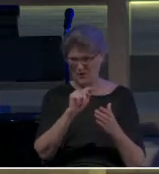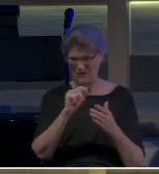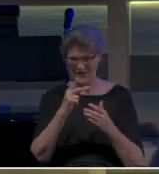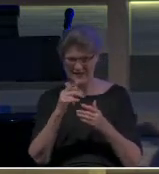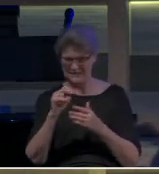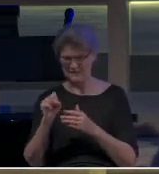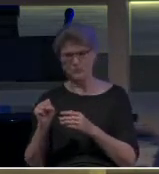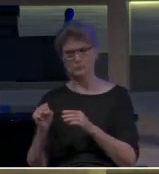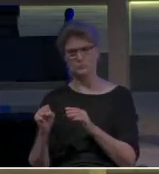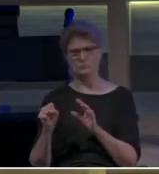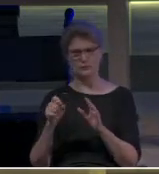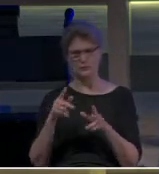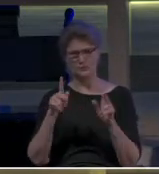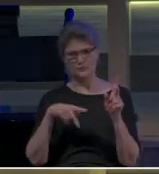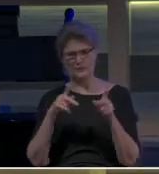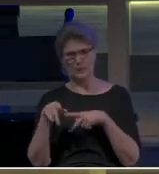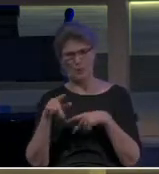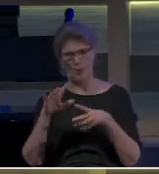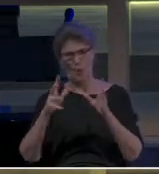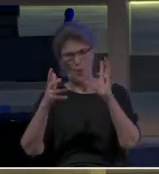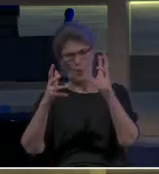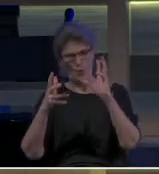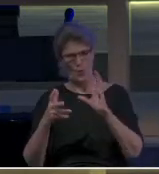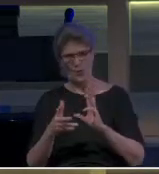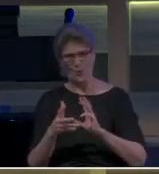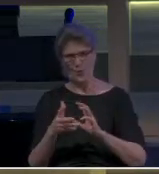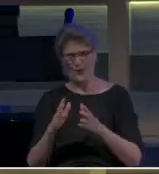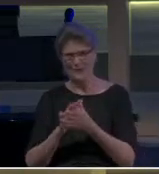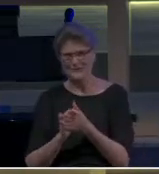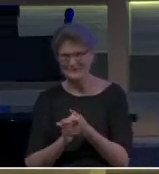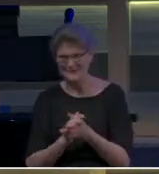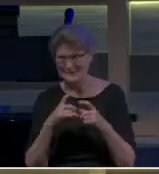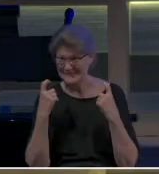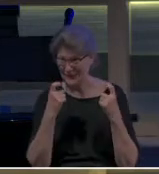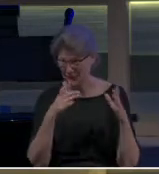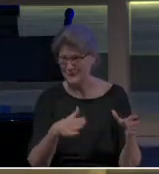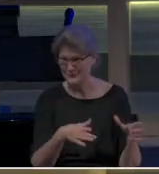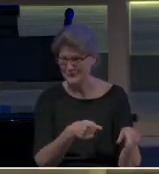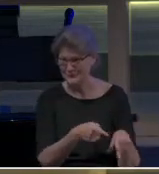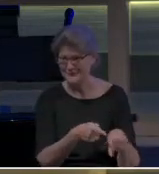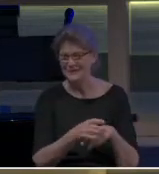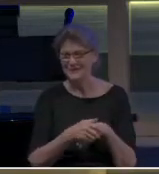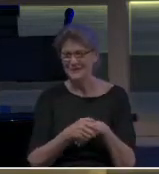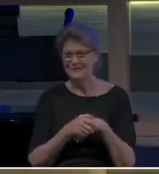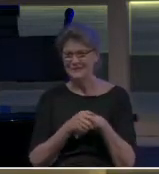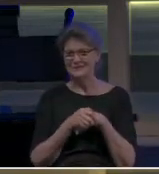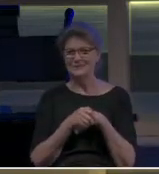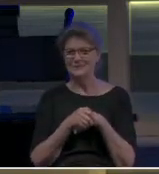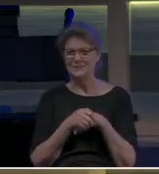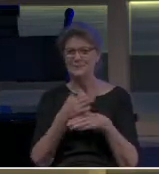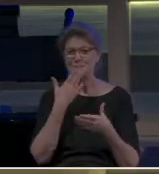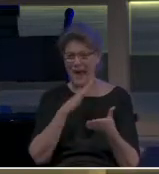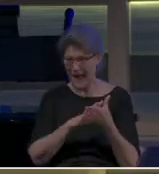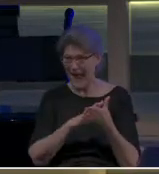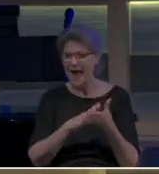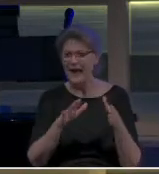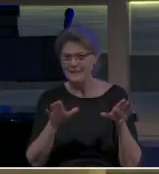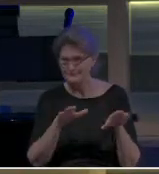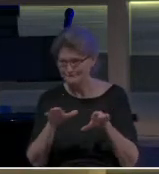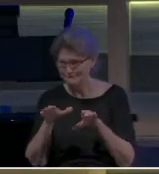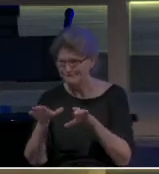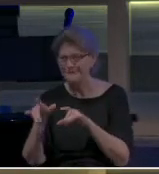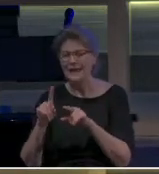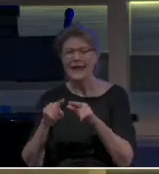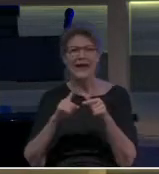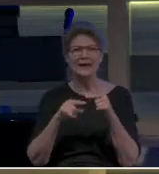we are. So they were a challenge. And so he was this special emissary. And then he carried Paul's